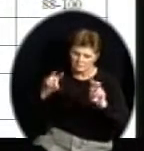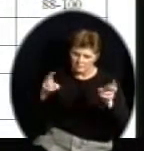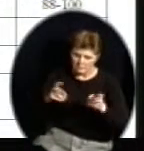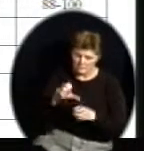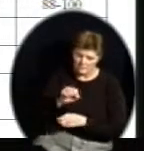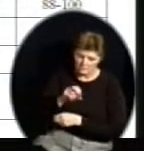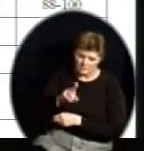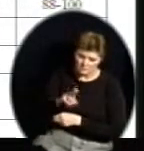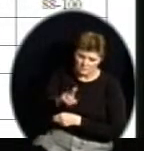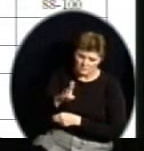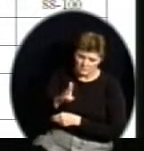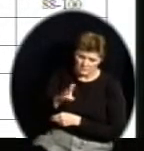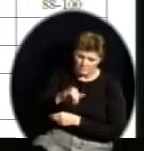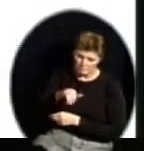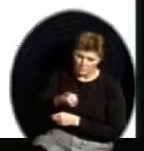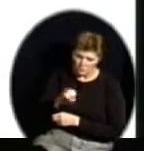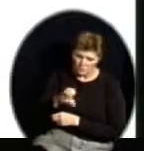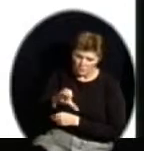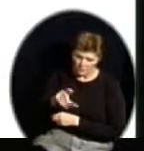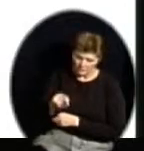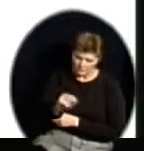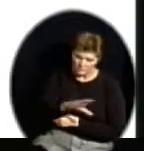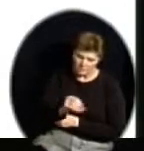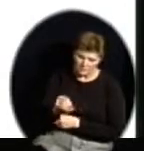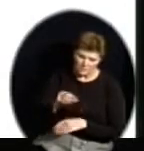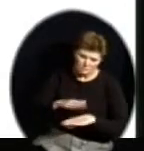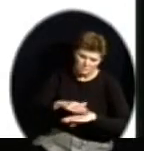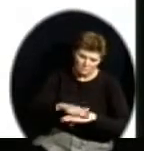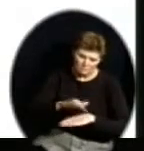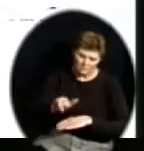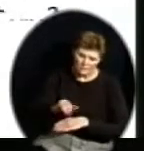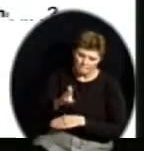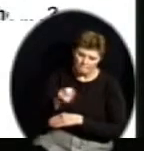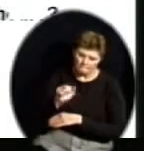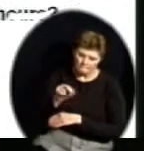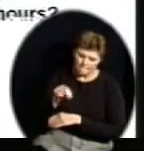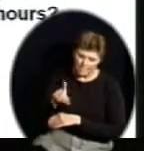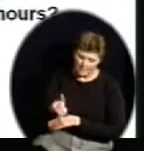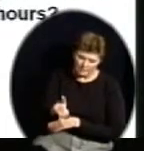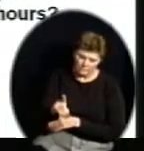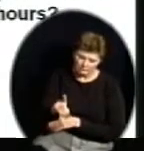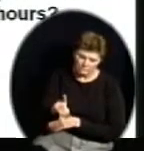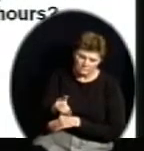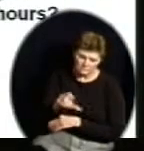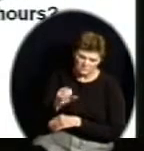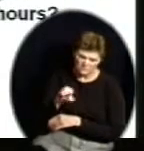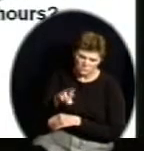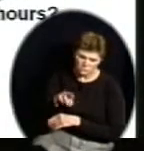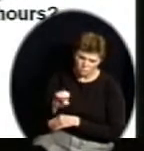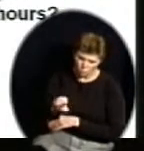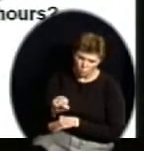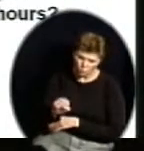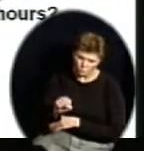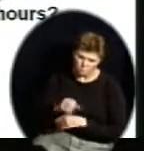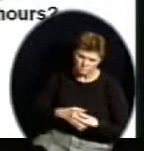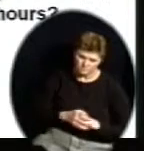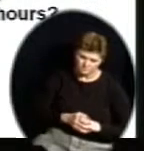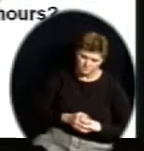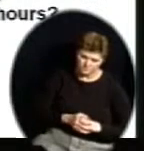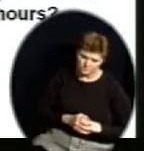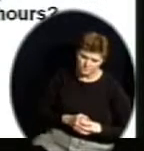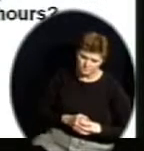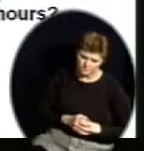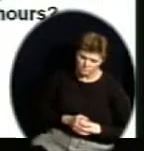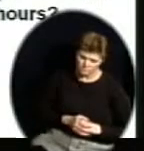little tricky when it takes five pages of printed text. The other thing we think that's important, because these are new assessments,